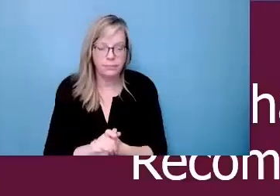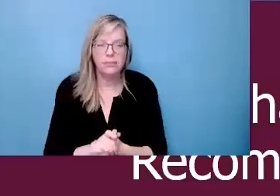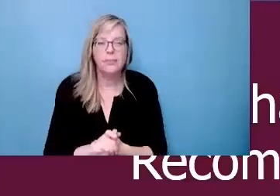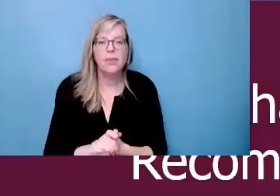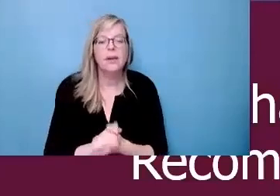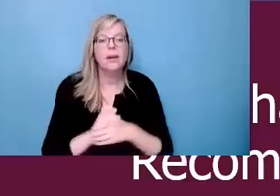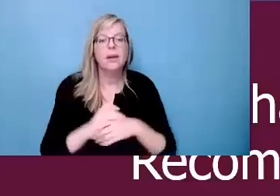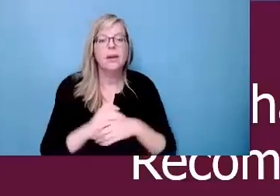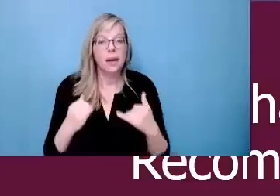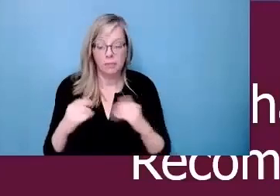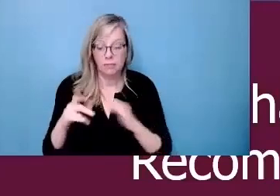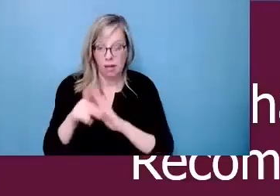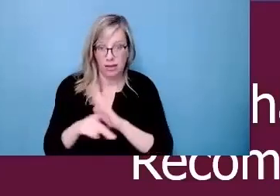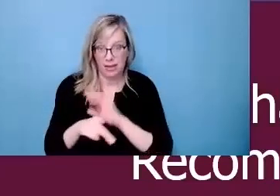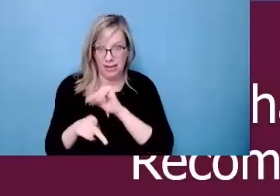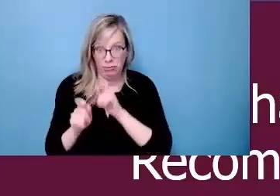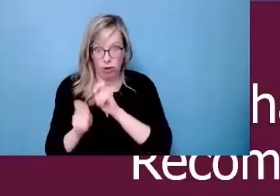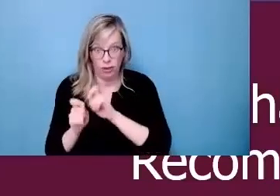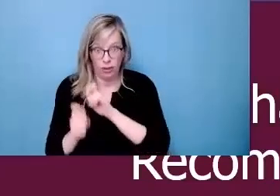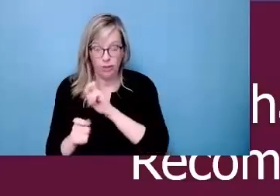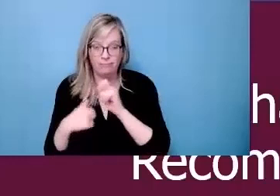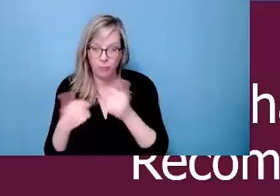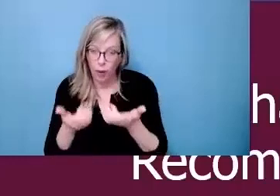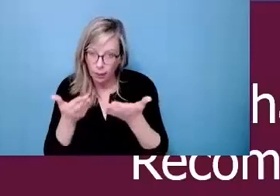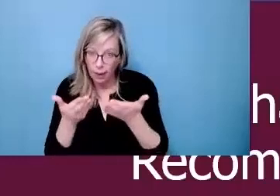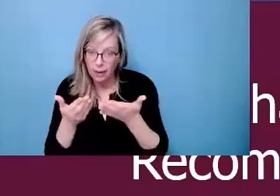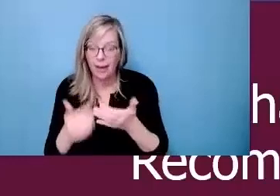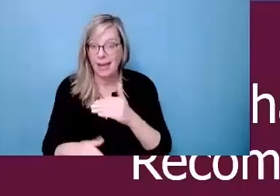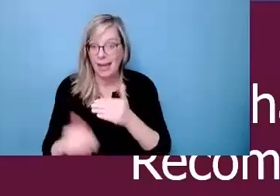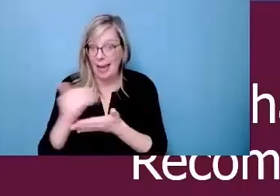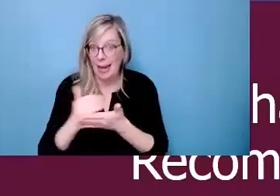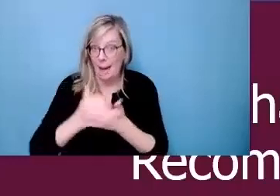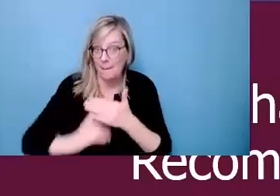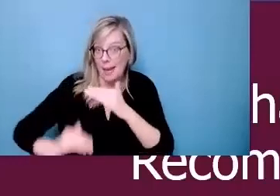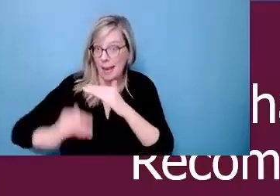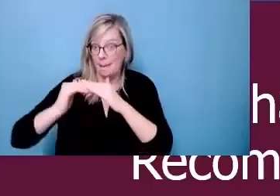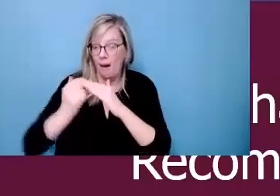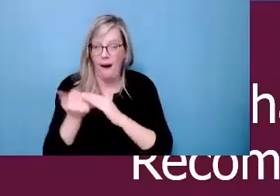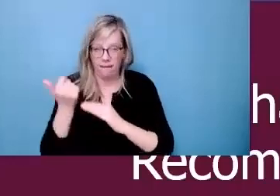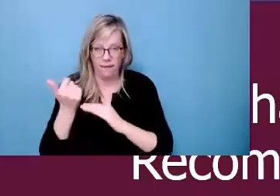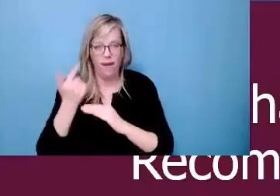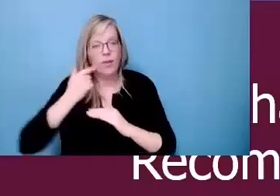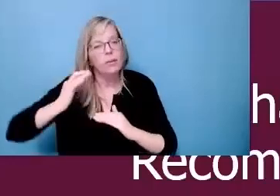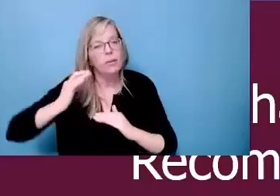changes to policy. We recommend the removal of income caps on benefits and support.